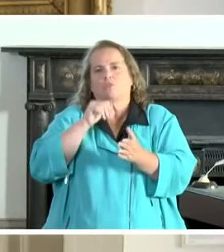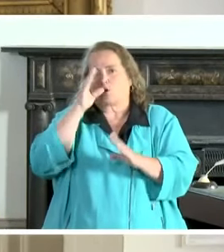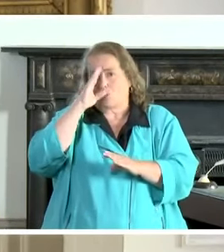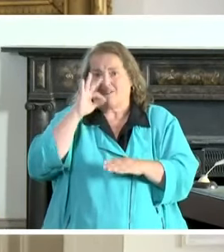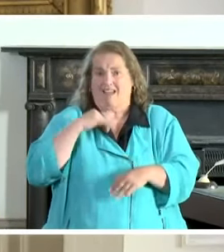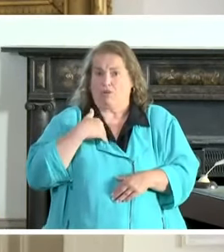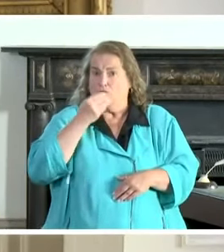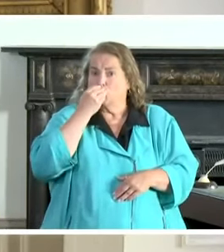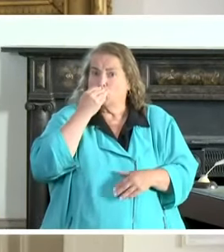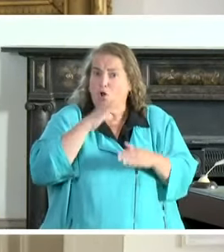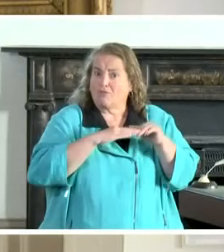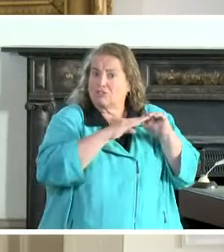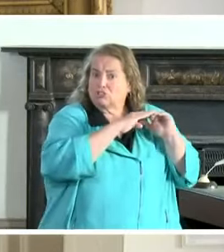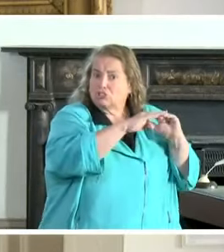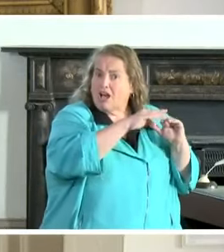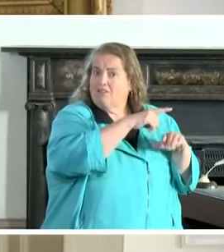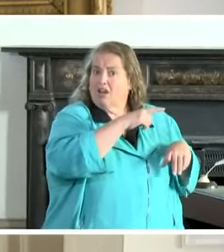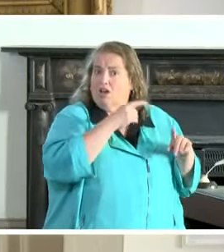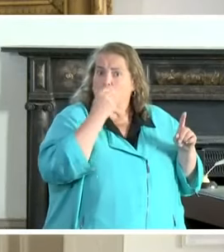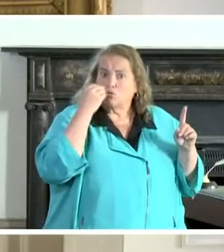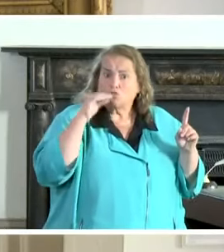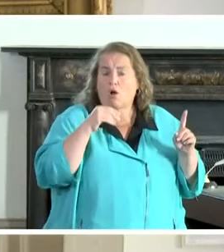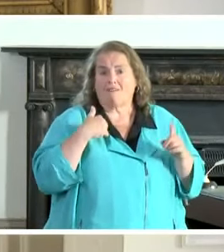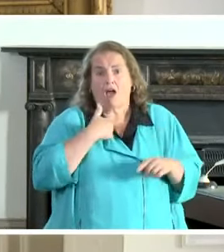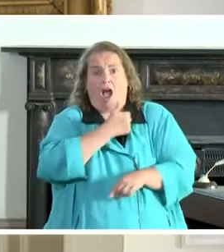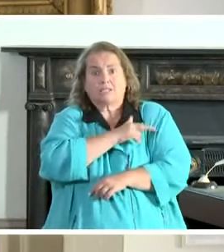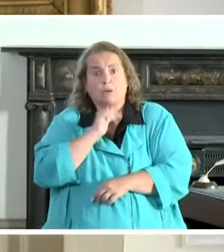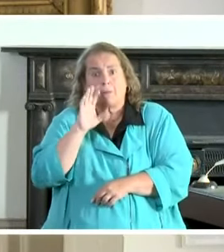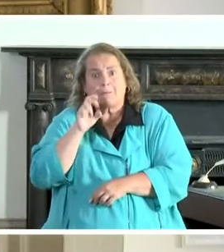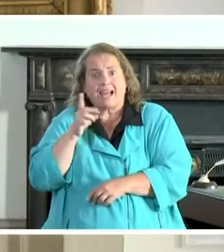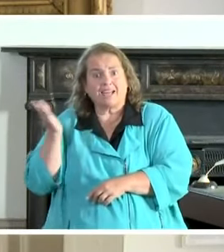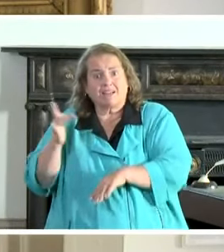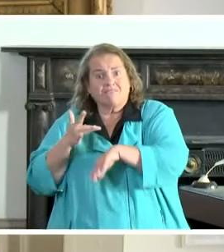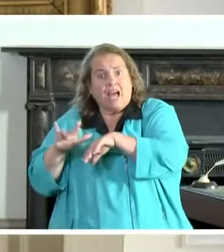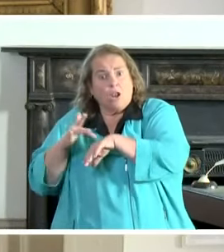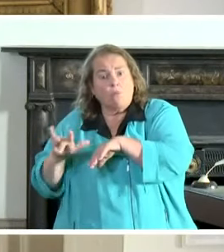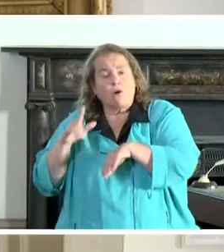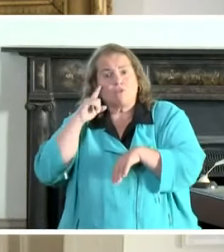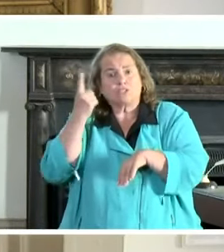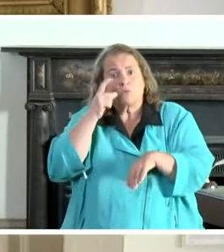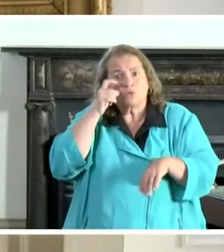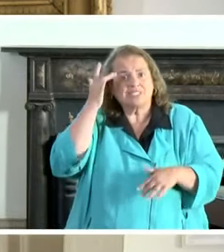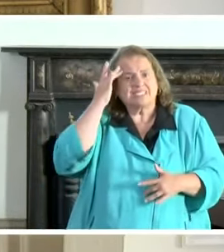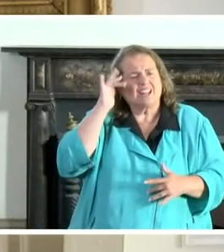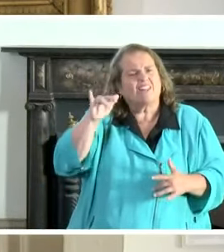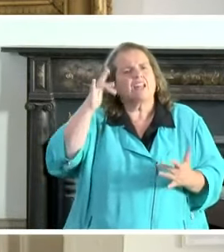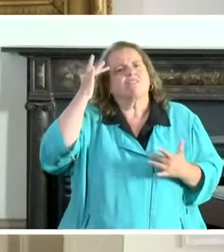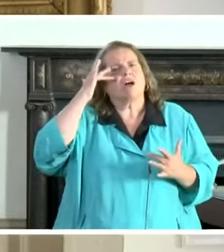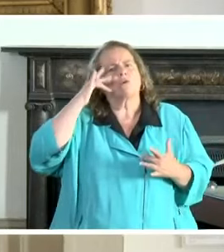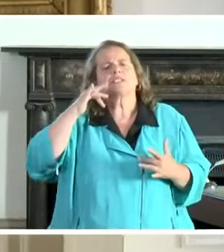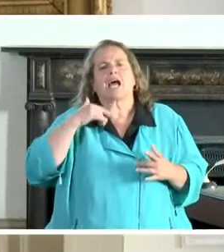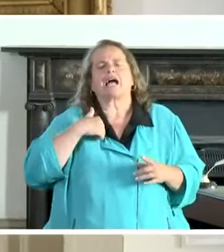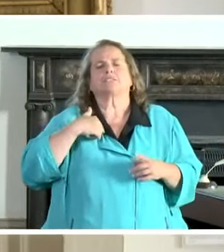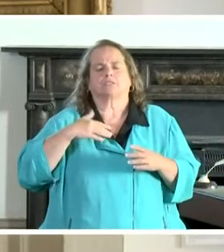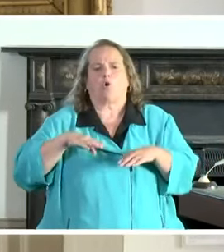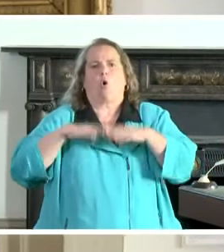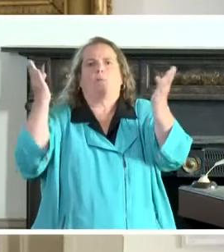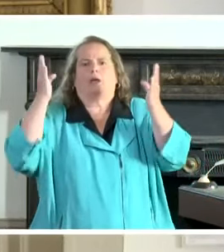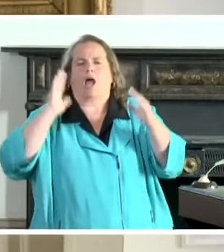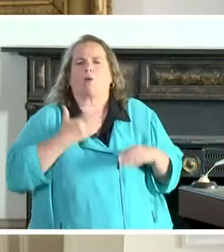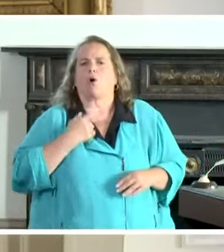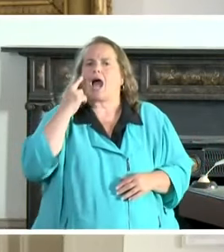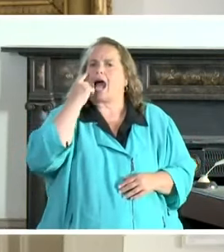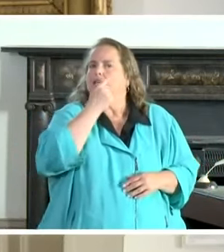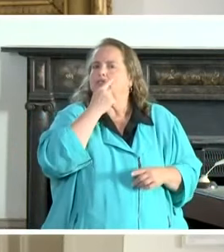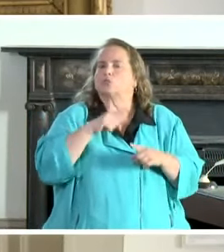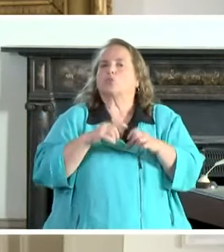shelf. We never have to worry about if there is a hospital bed available for somebody who is sick. This virus is exposed a lot. It's